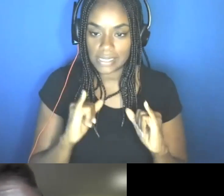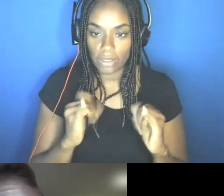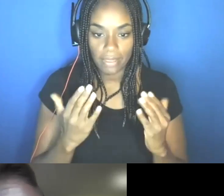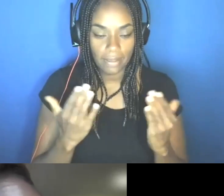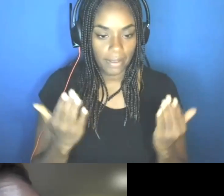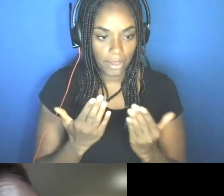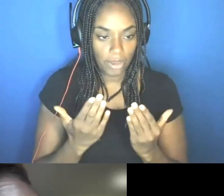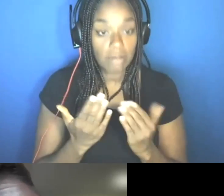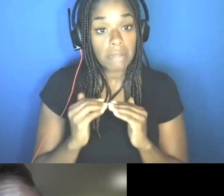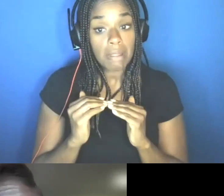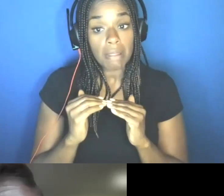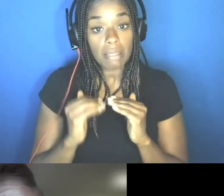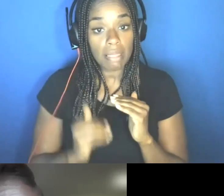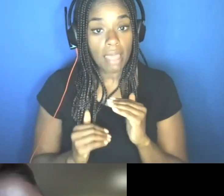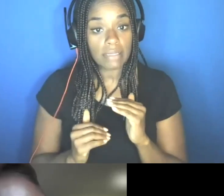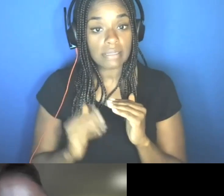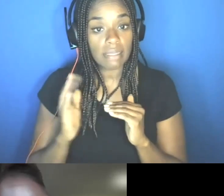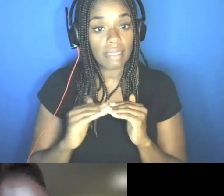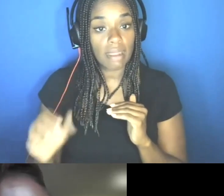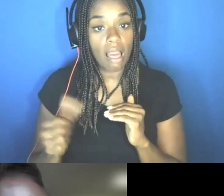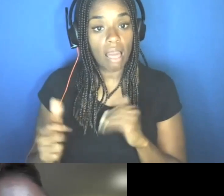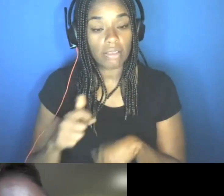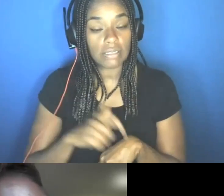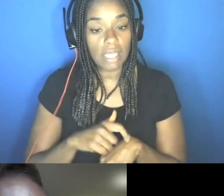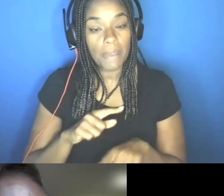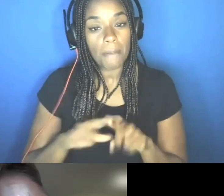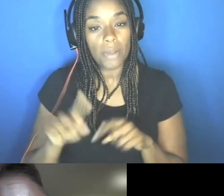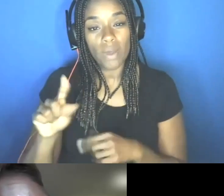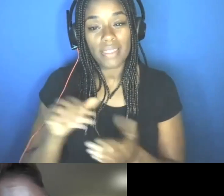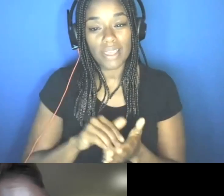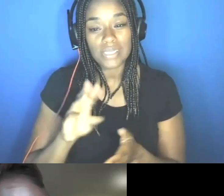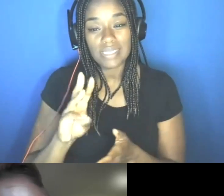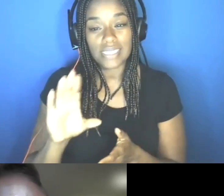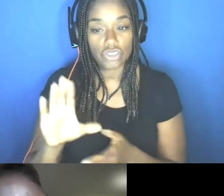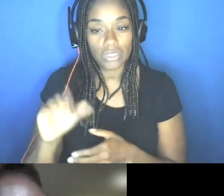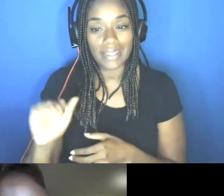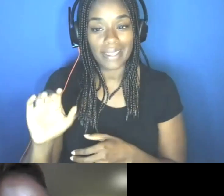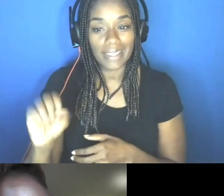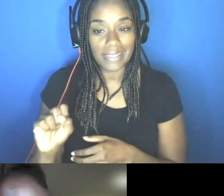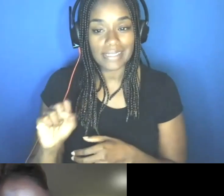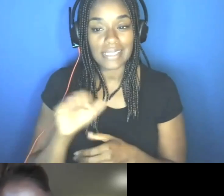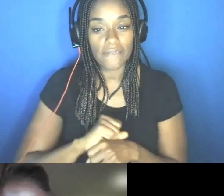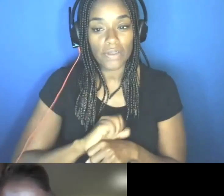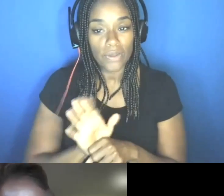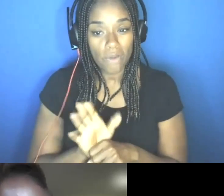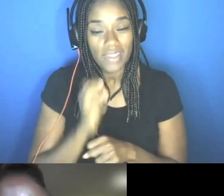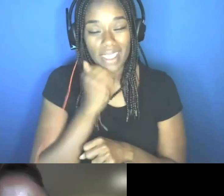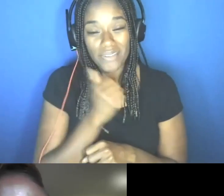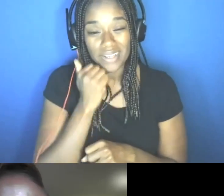much less than we've had at other times, but 1,600 cases of COVID every day is still significant.